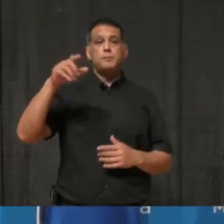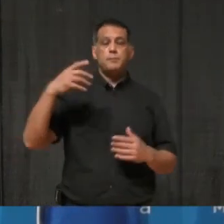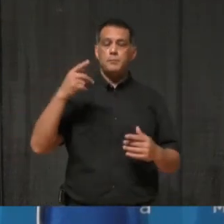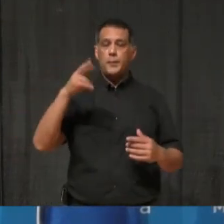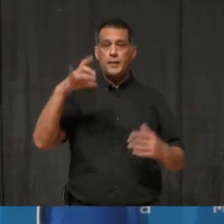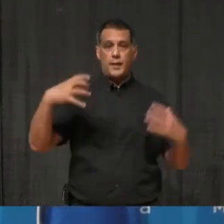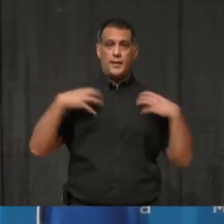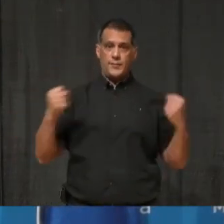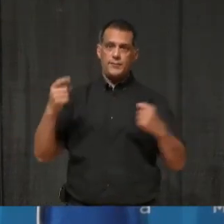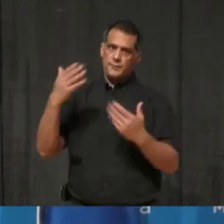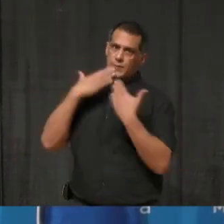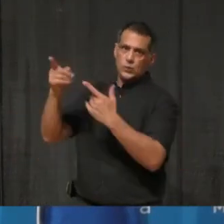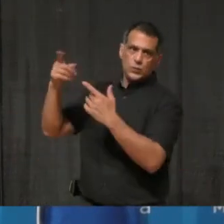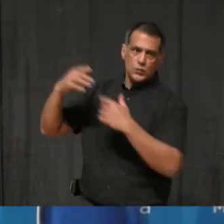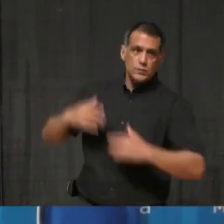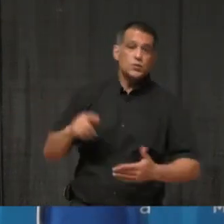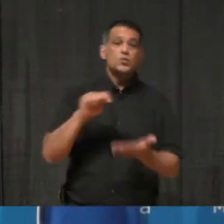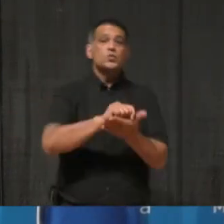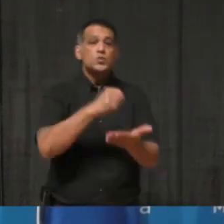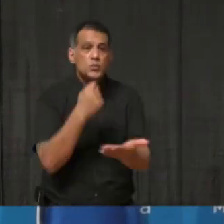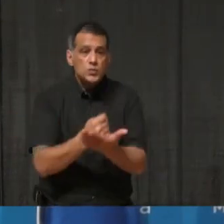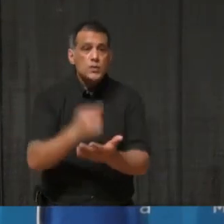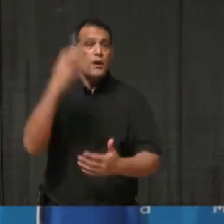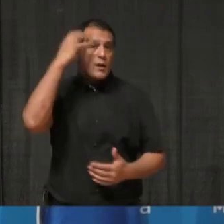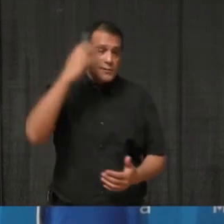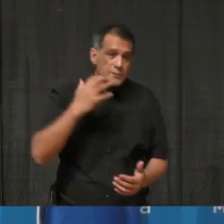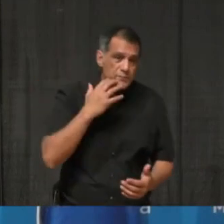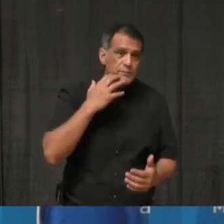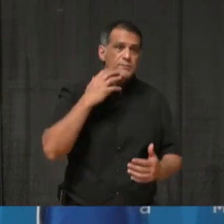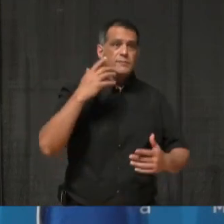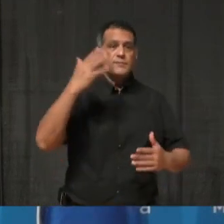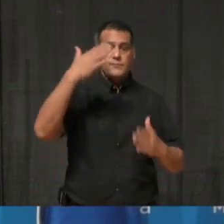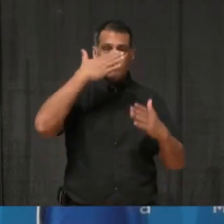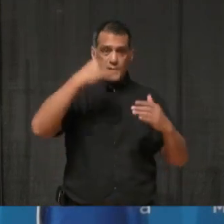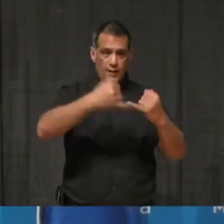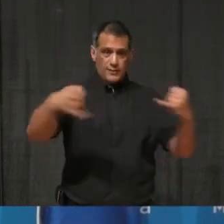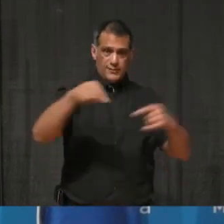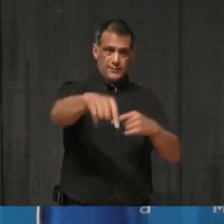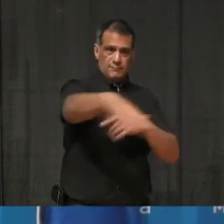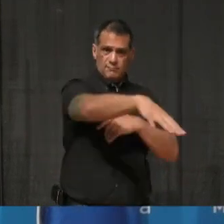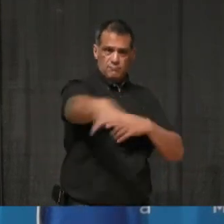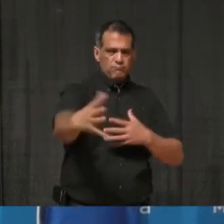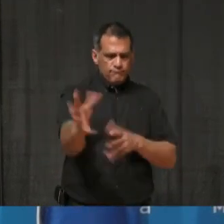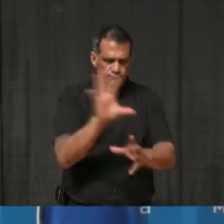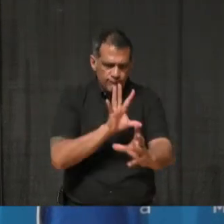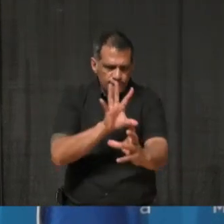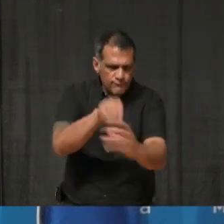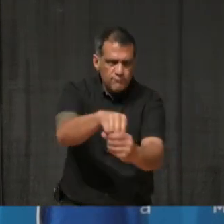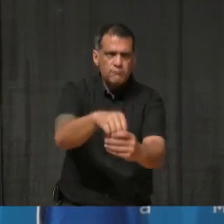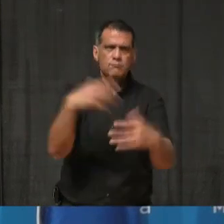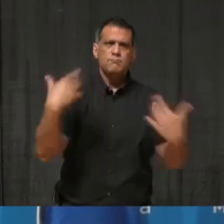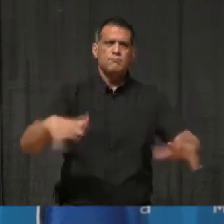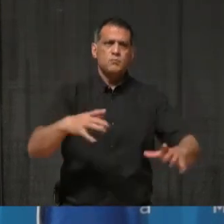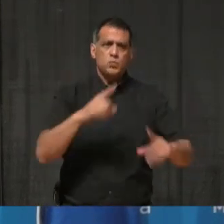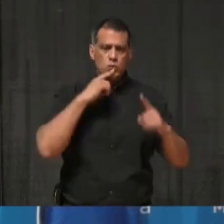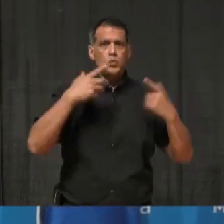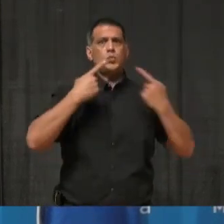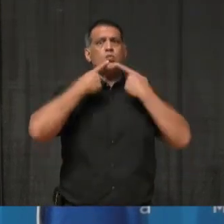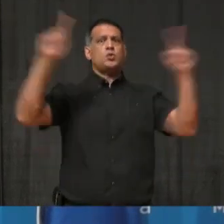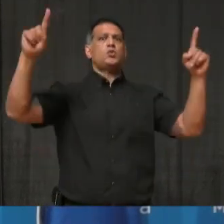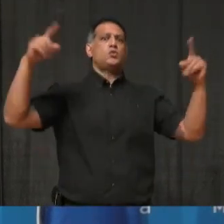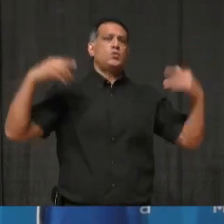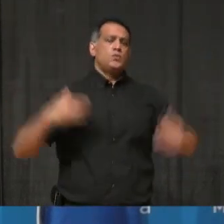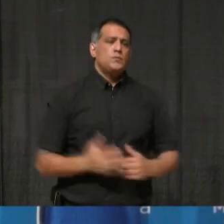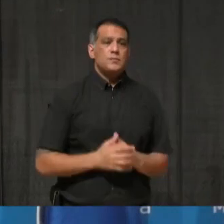Care Partners and the frontline workers for taking part in this truly historic effort. Along with administering the